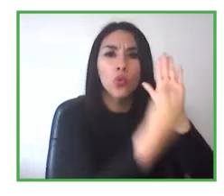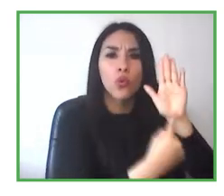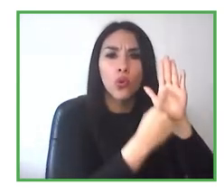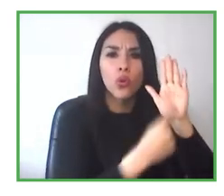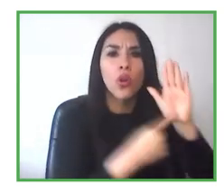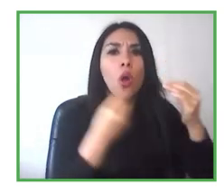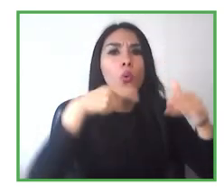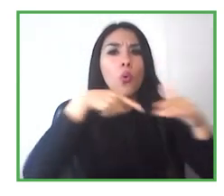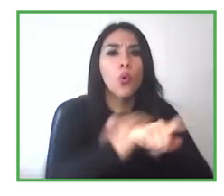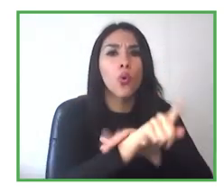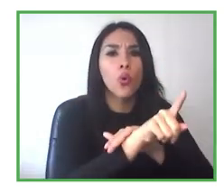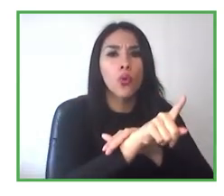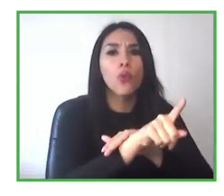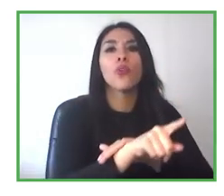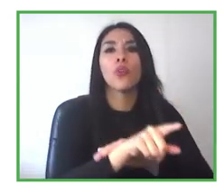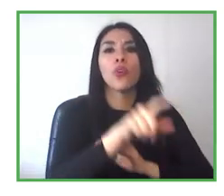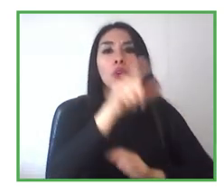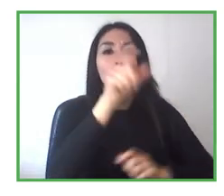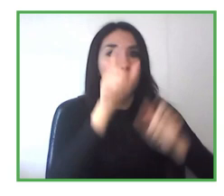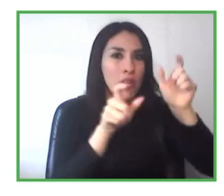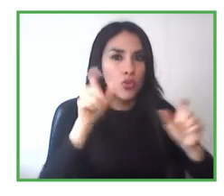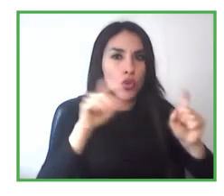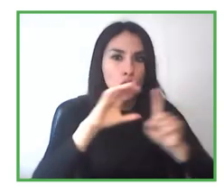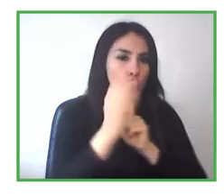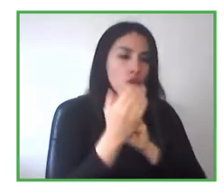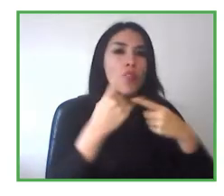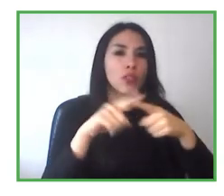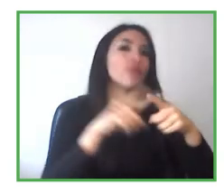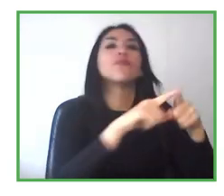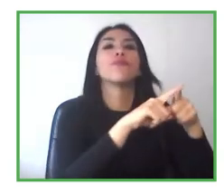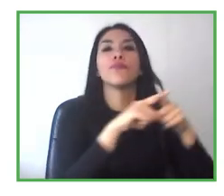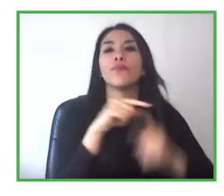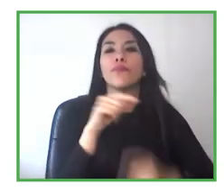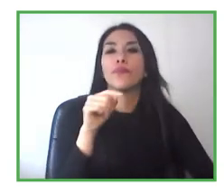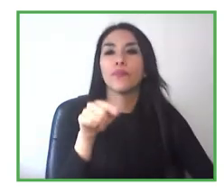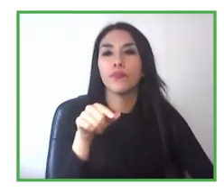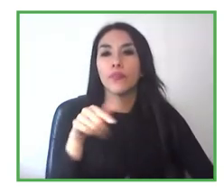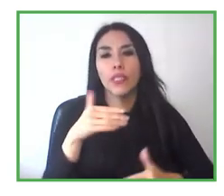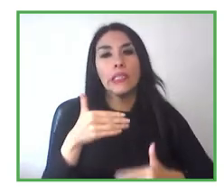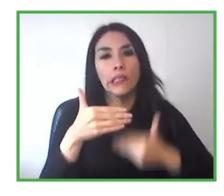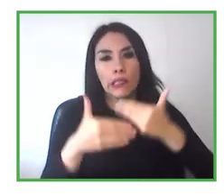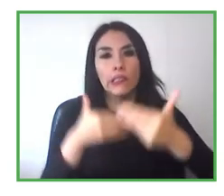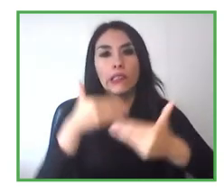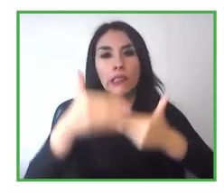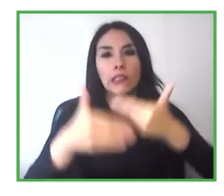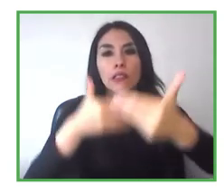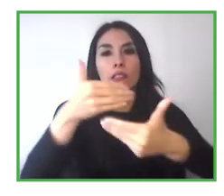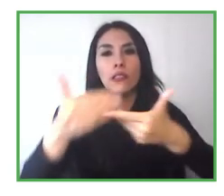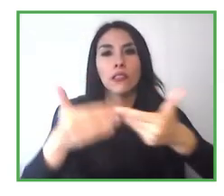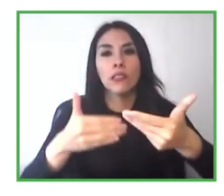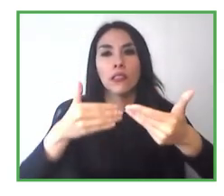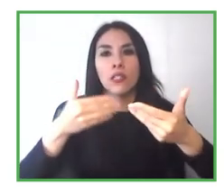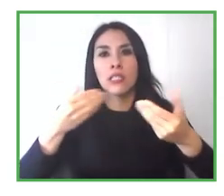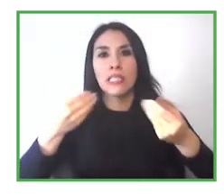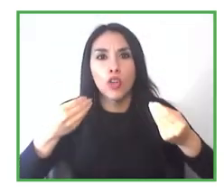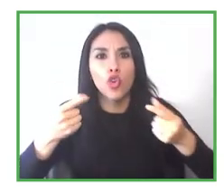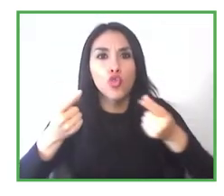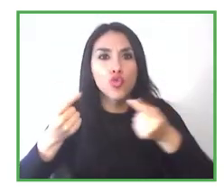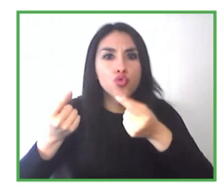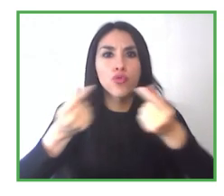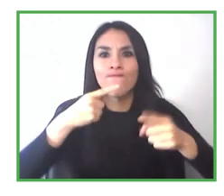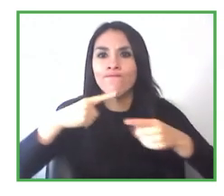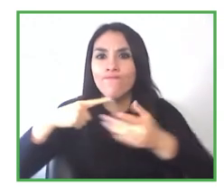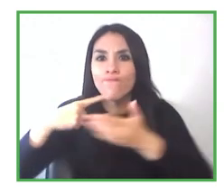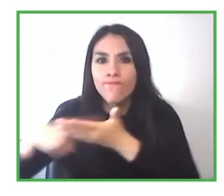feedback and suggestions of what to do now onwards, because it's a process which is very much in agreement